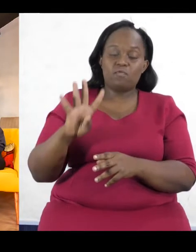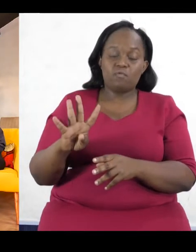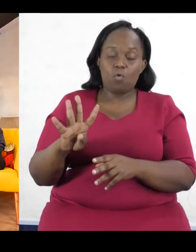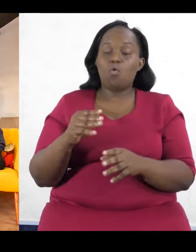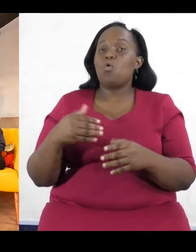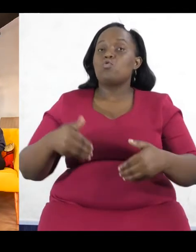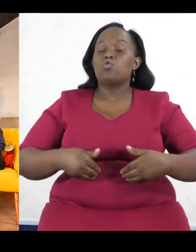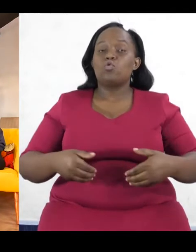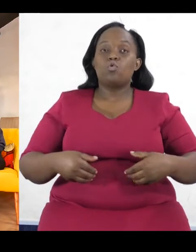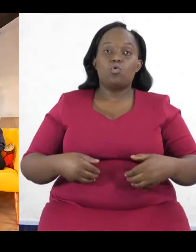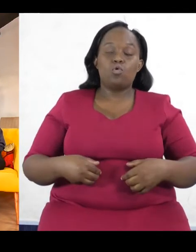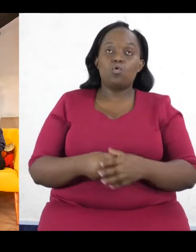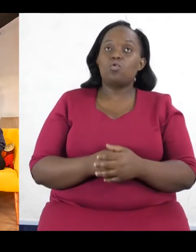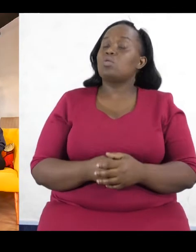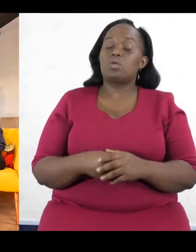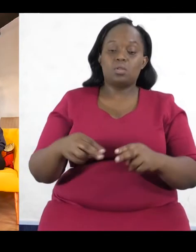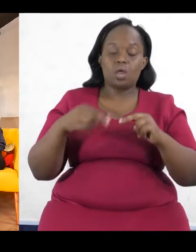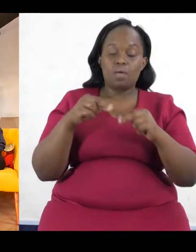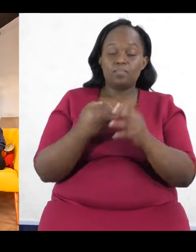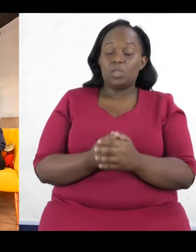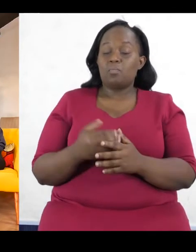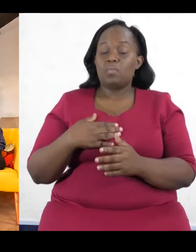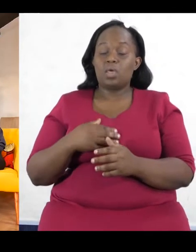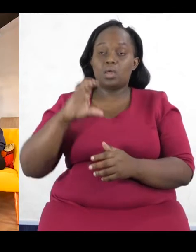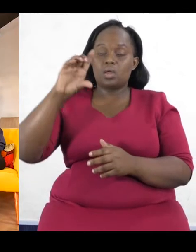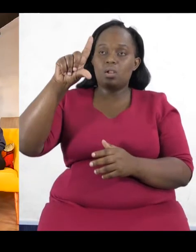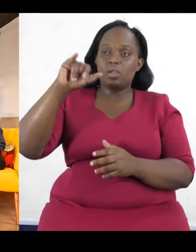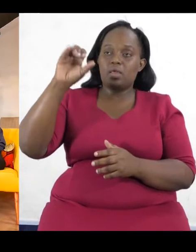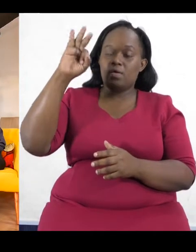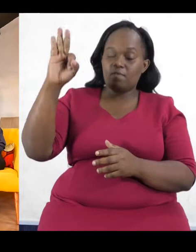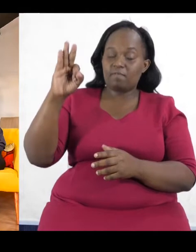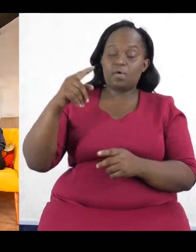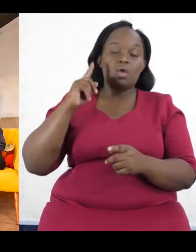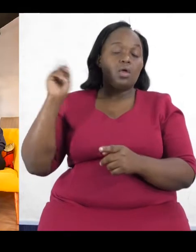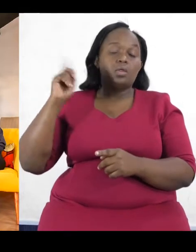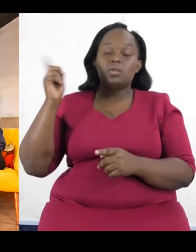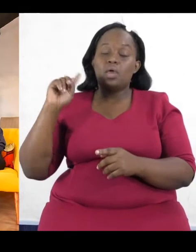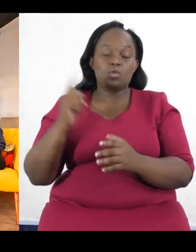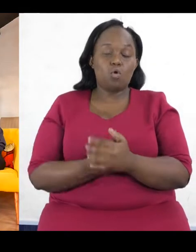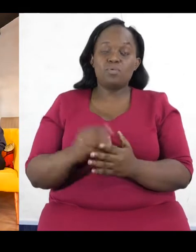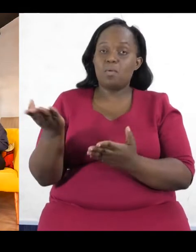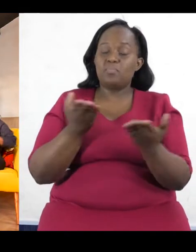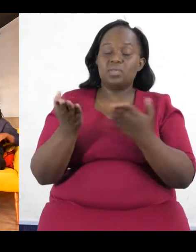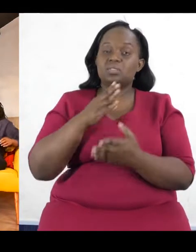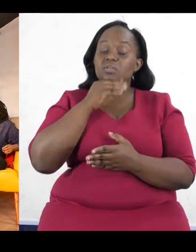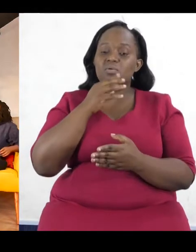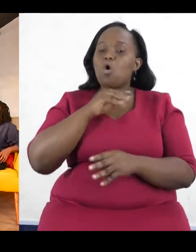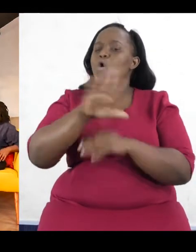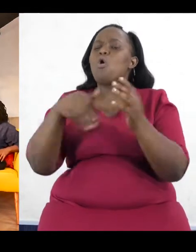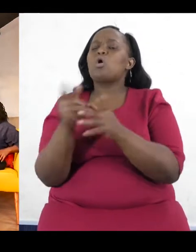Cliff Ortega, a Nairobi businessman and politician. Everybody has very brief introductions.